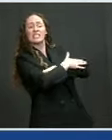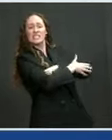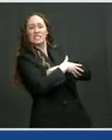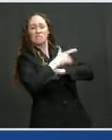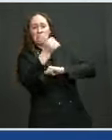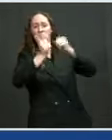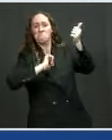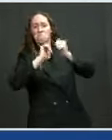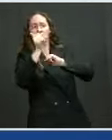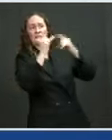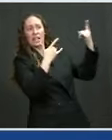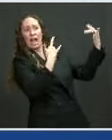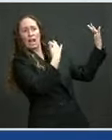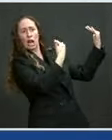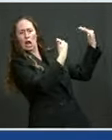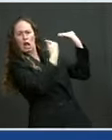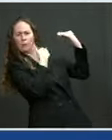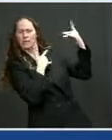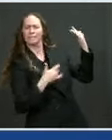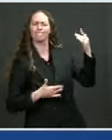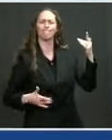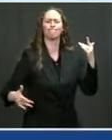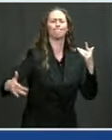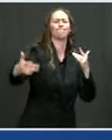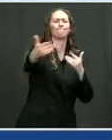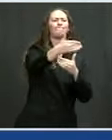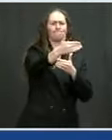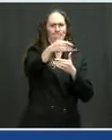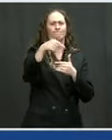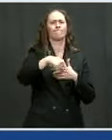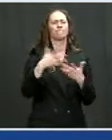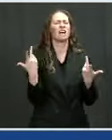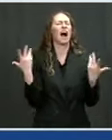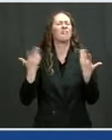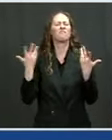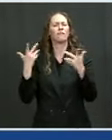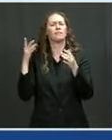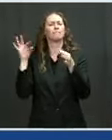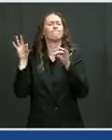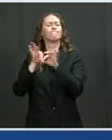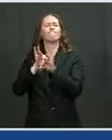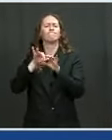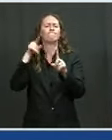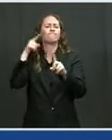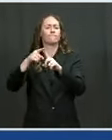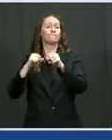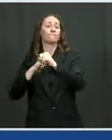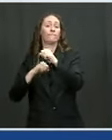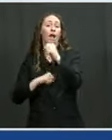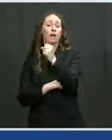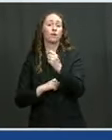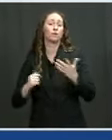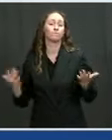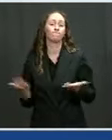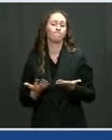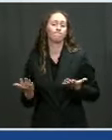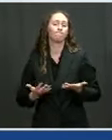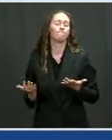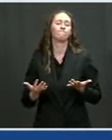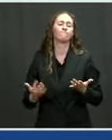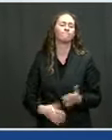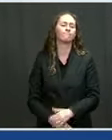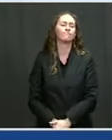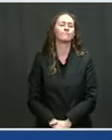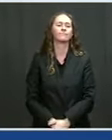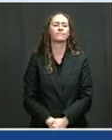But just as fundamental as any of these investments I've discussed, it's maybe the most fundamental. The right